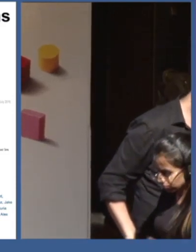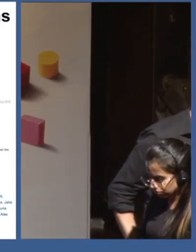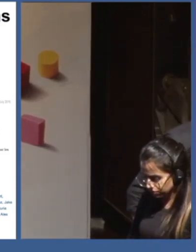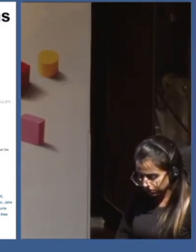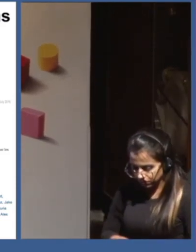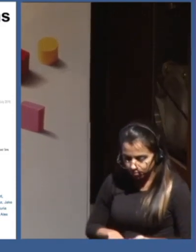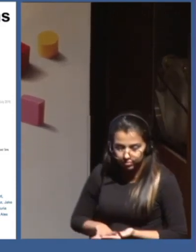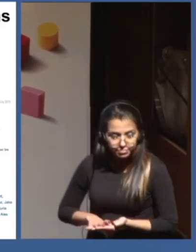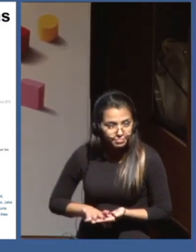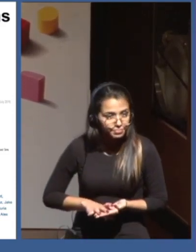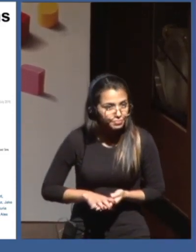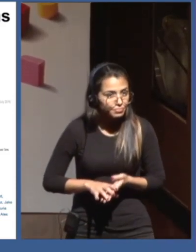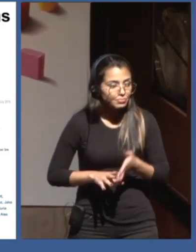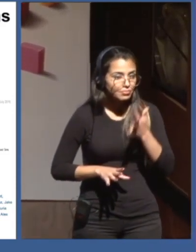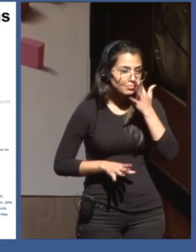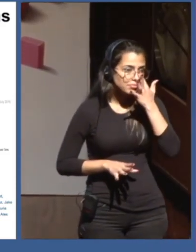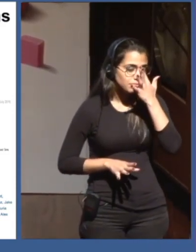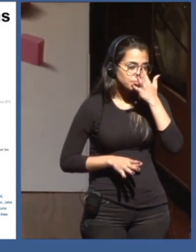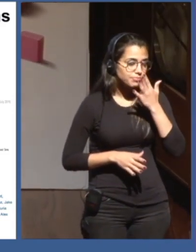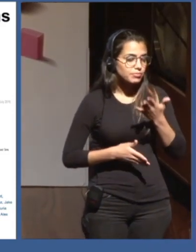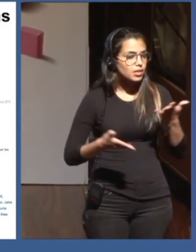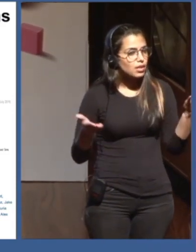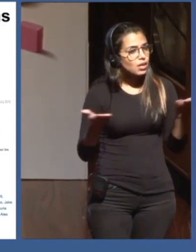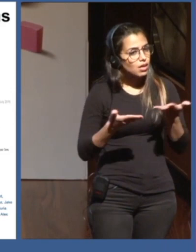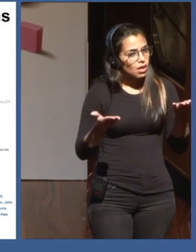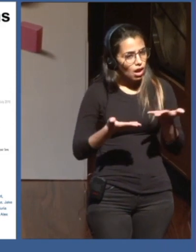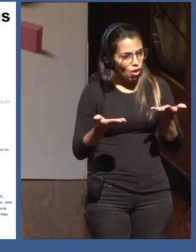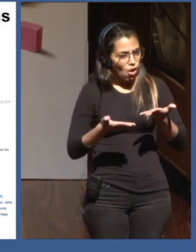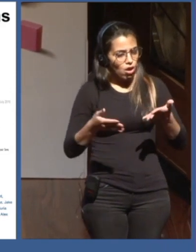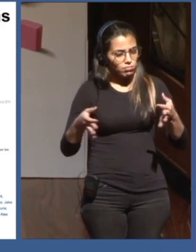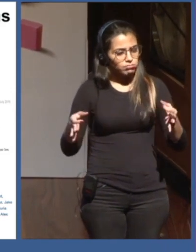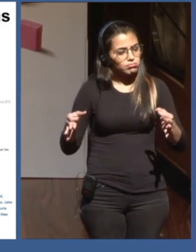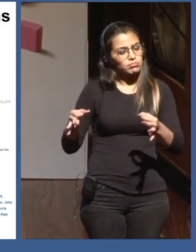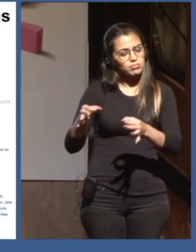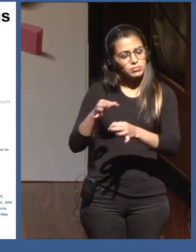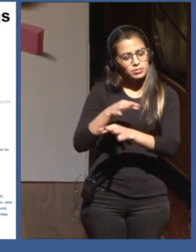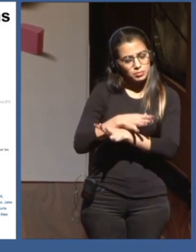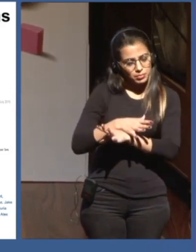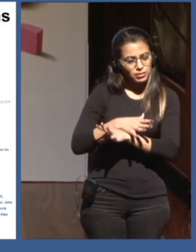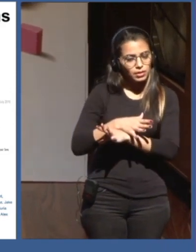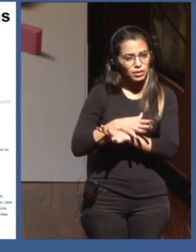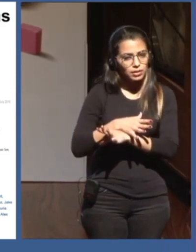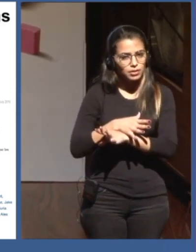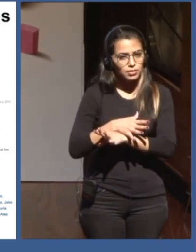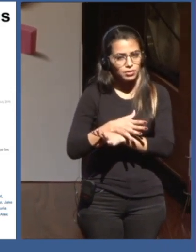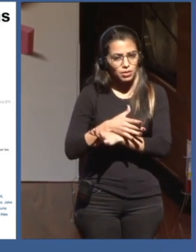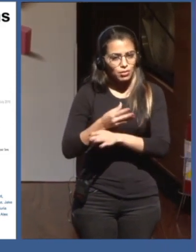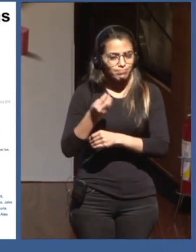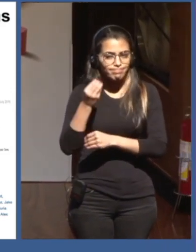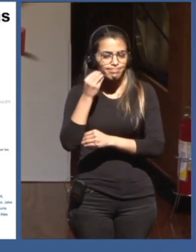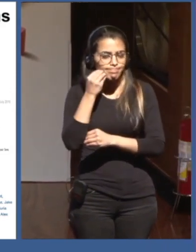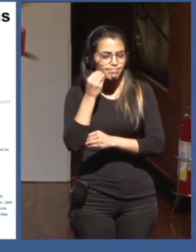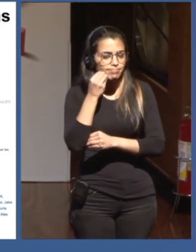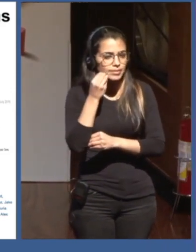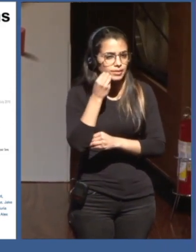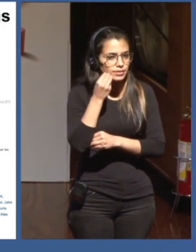of like, yeah, the last mile. I'm trying to sort of bring things together.